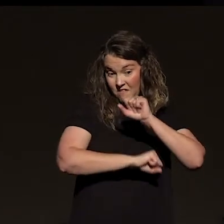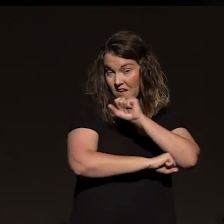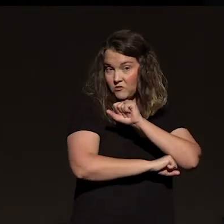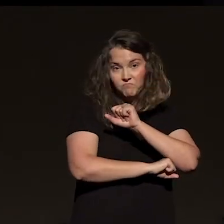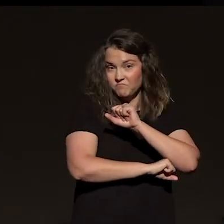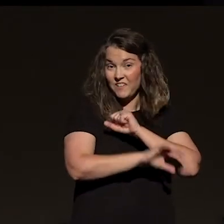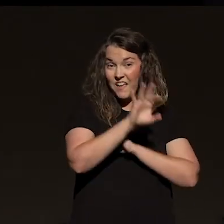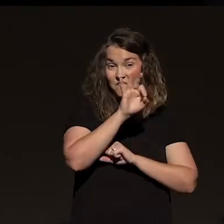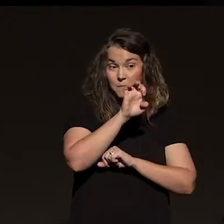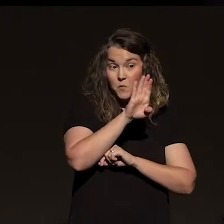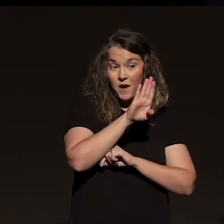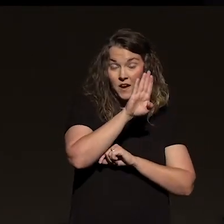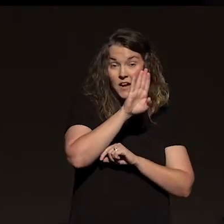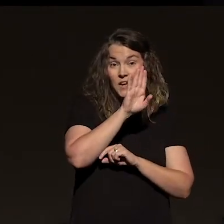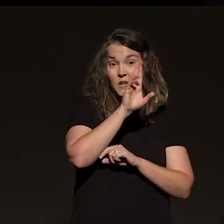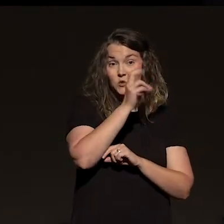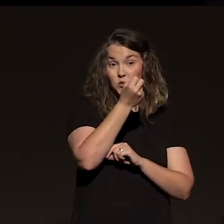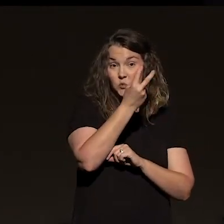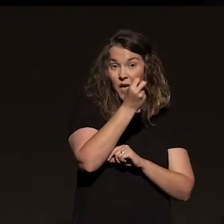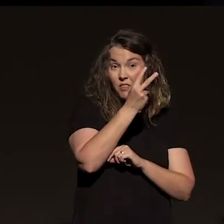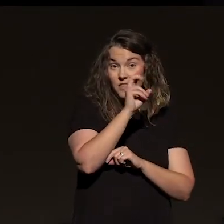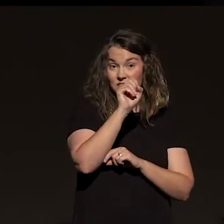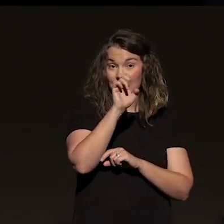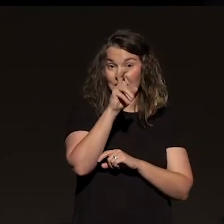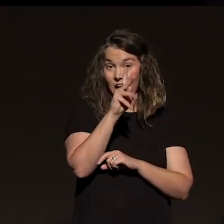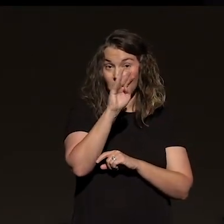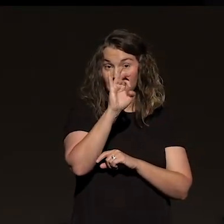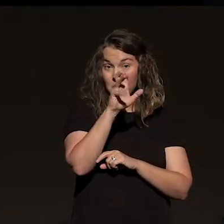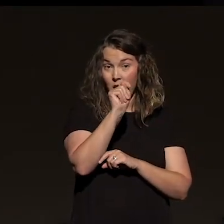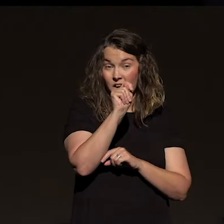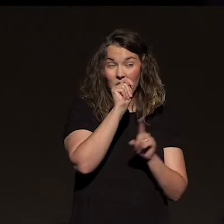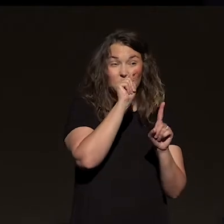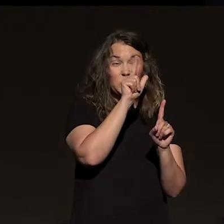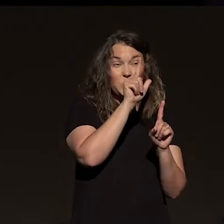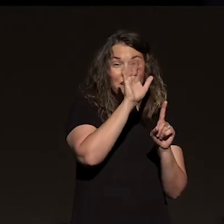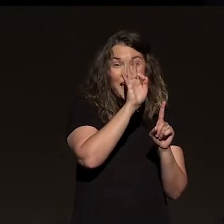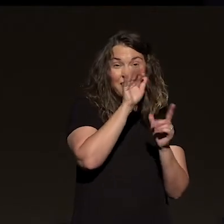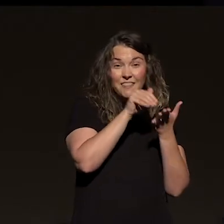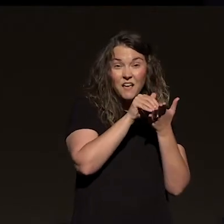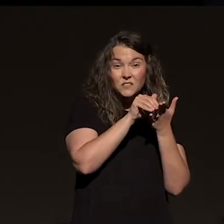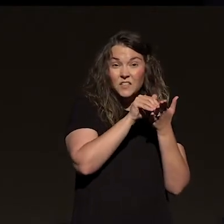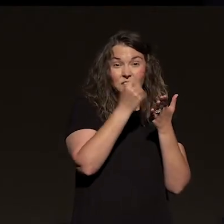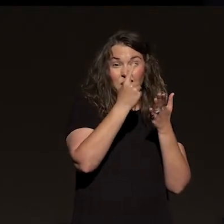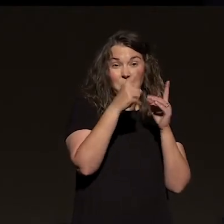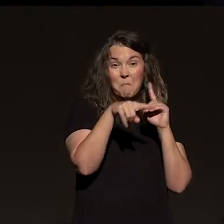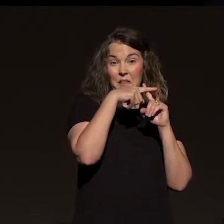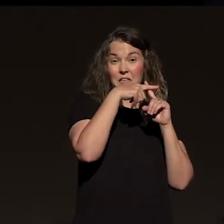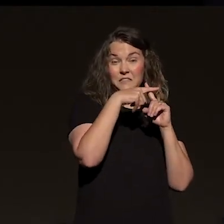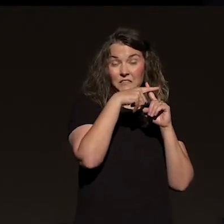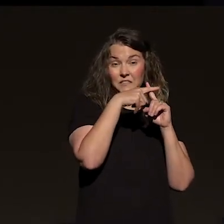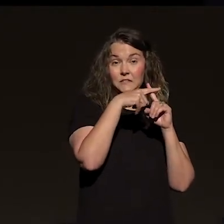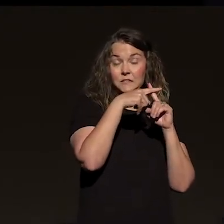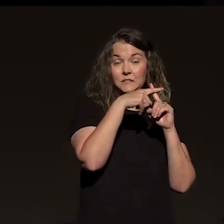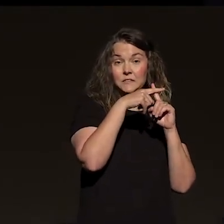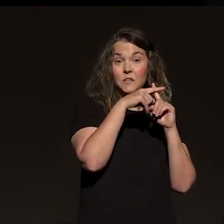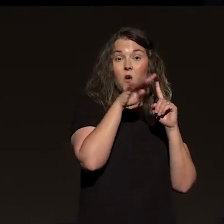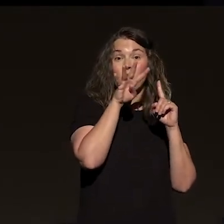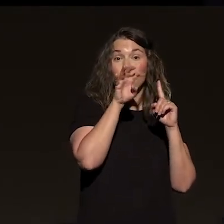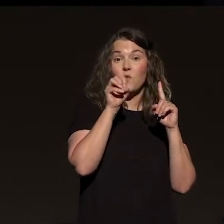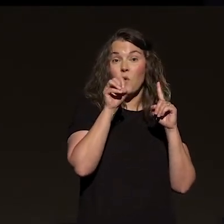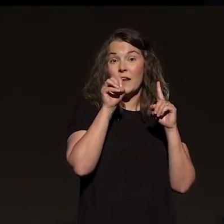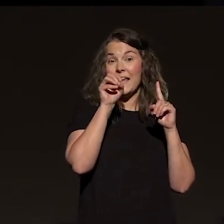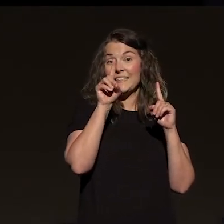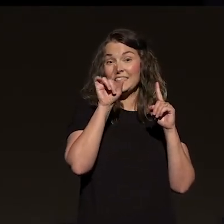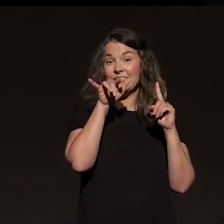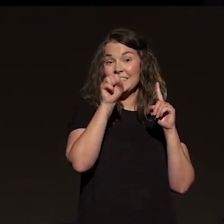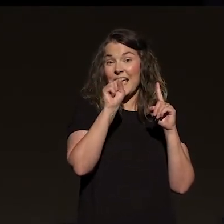come on, February the 12th, stock market hit an all-time high, 29,000 points plus. But you know what? 40 days later, isn't